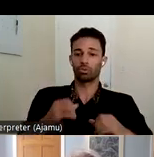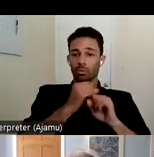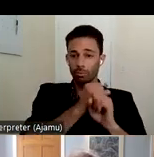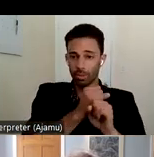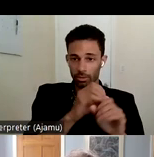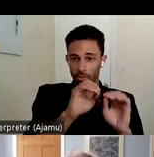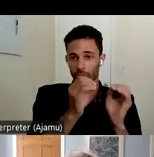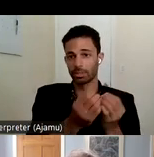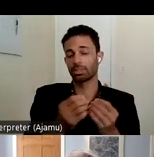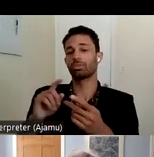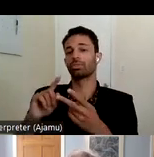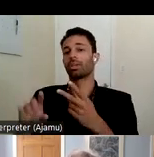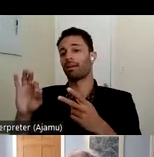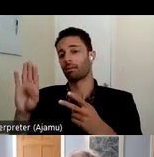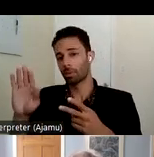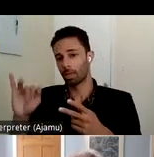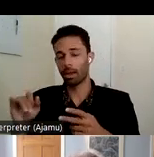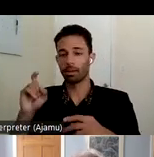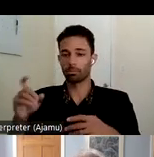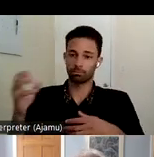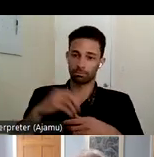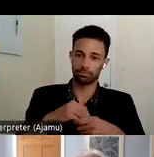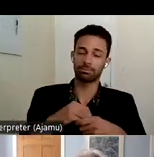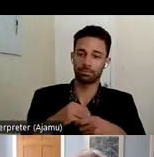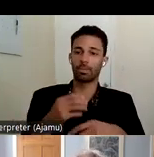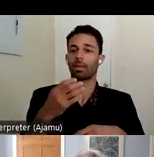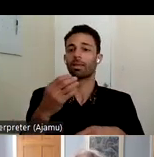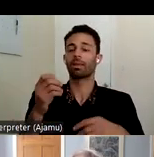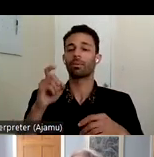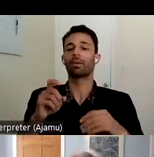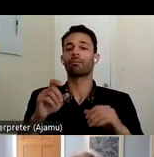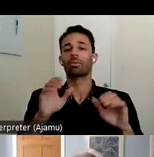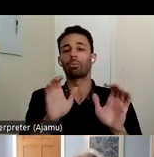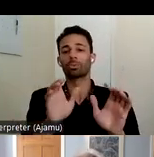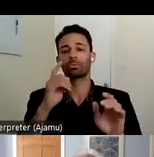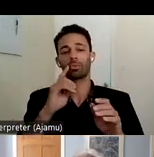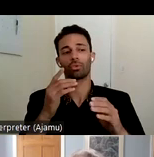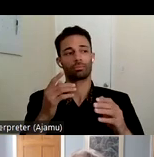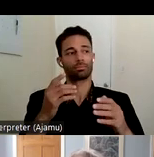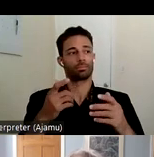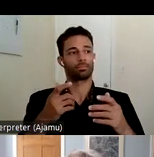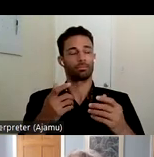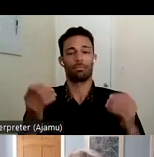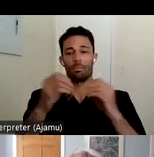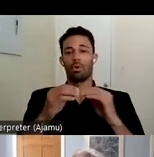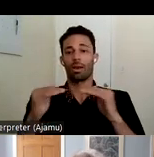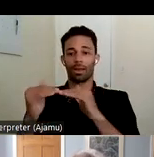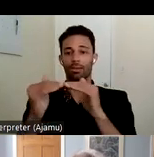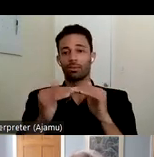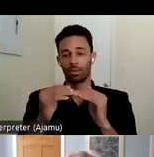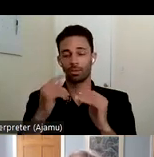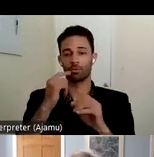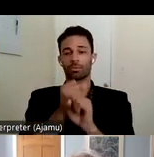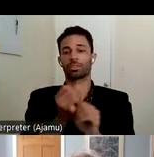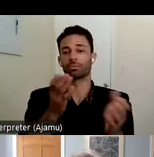also we're really pushed for greater equity and access to adult protective services around the state and also